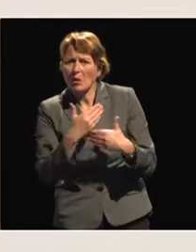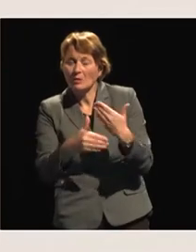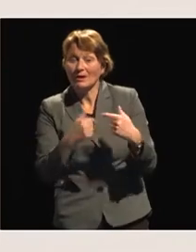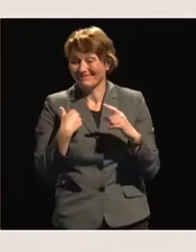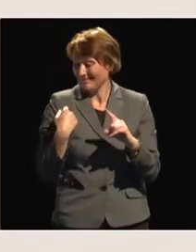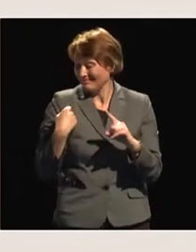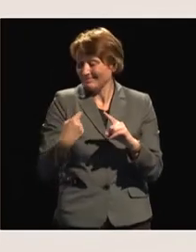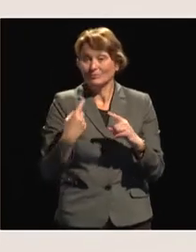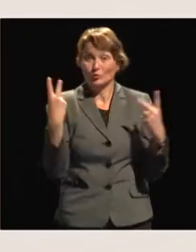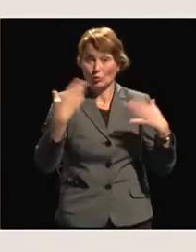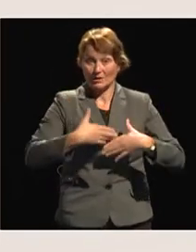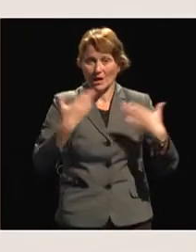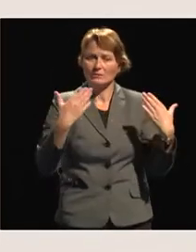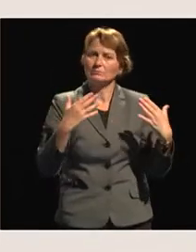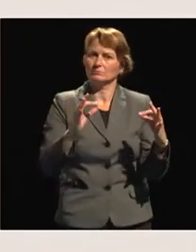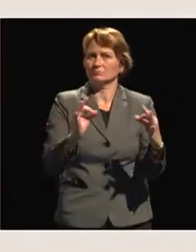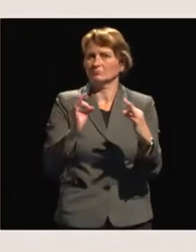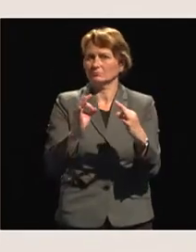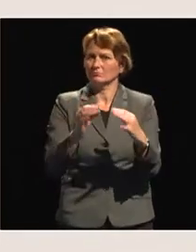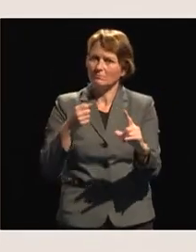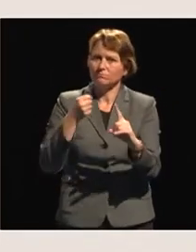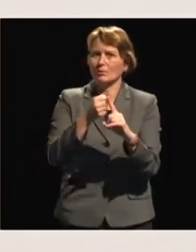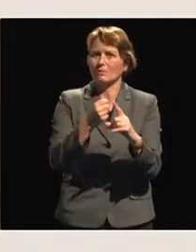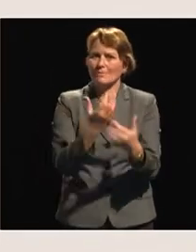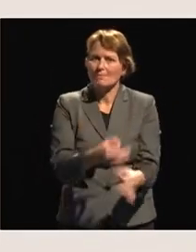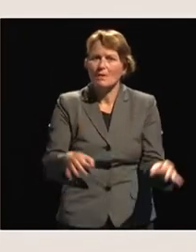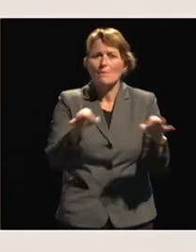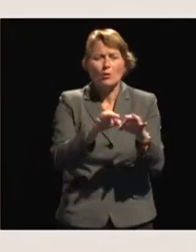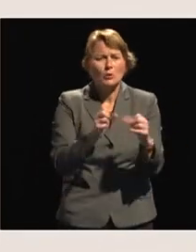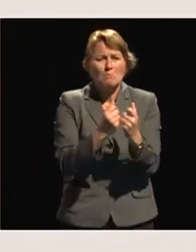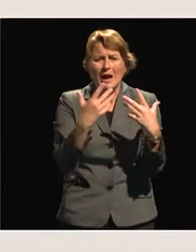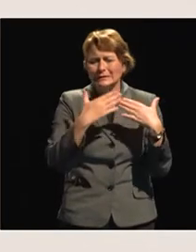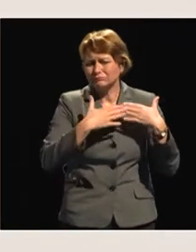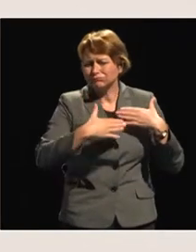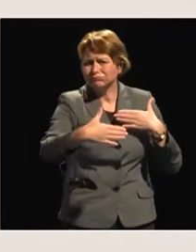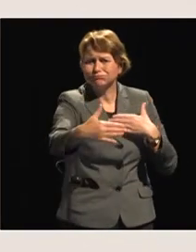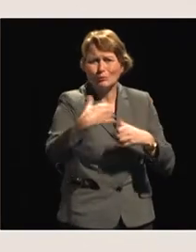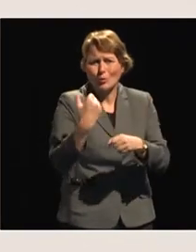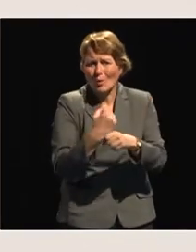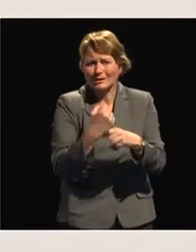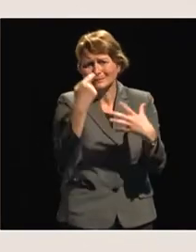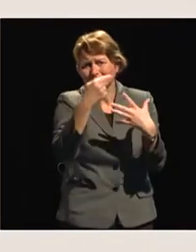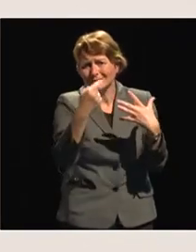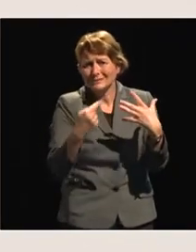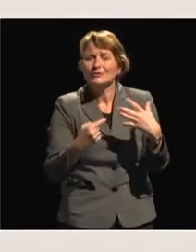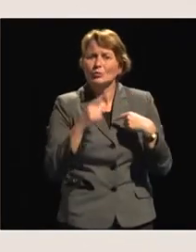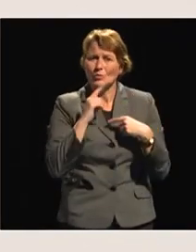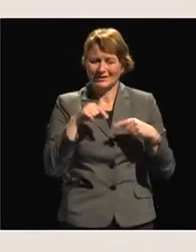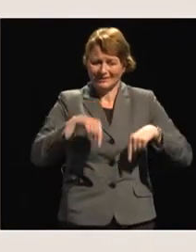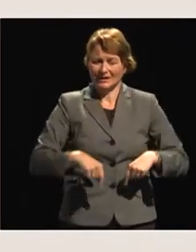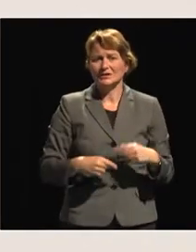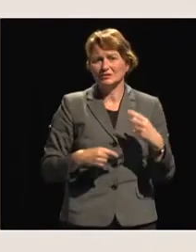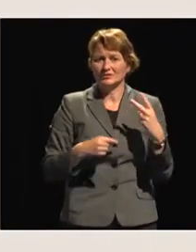significant here, and there's going to be a job of work to be done to draw out from these two very